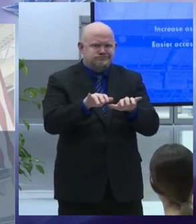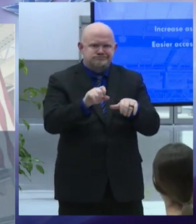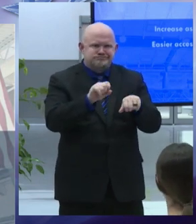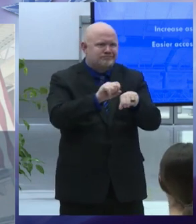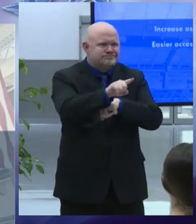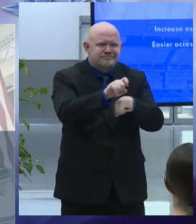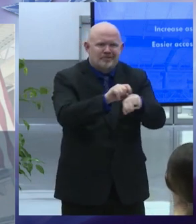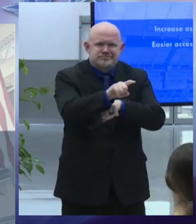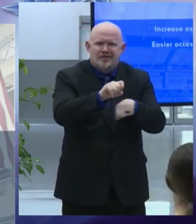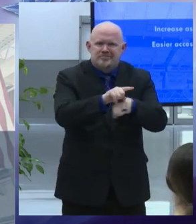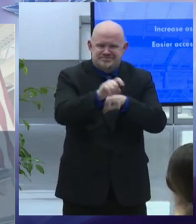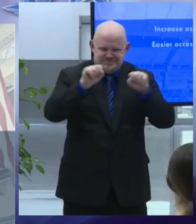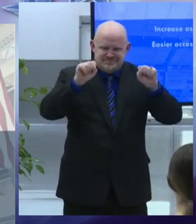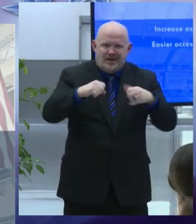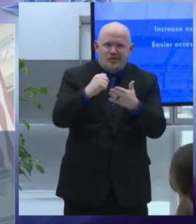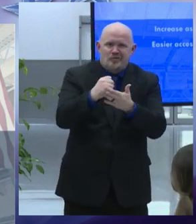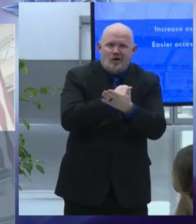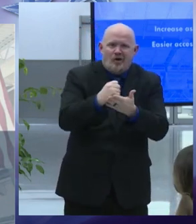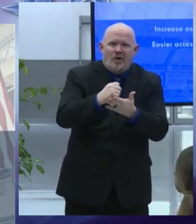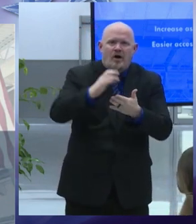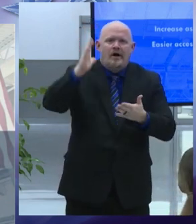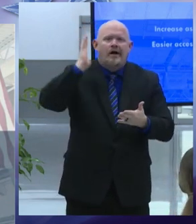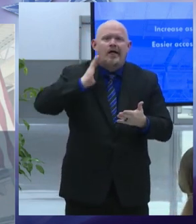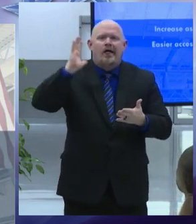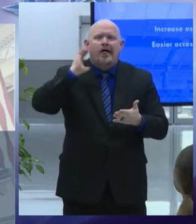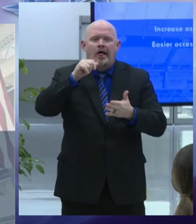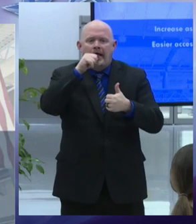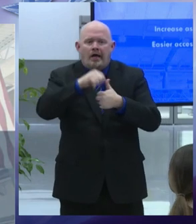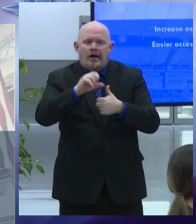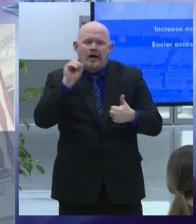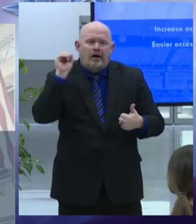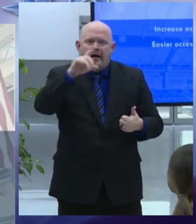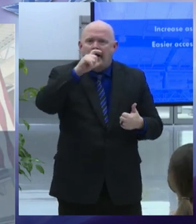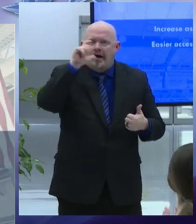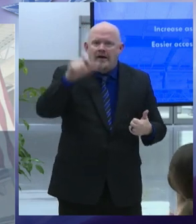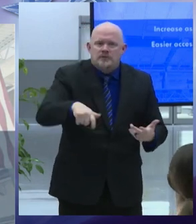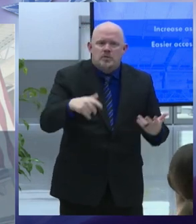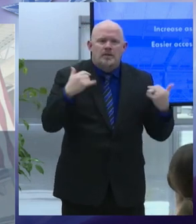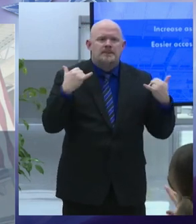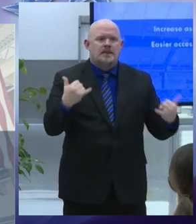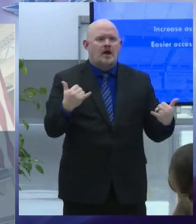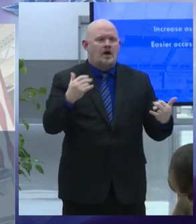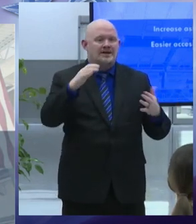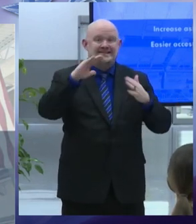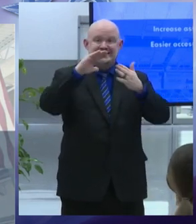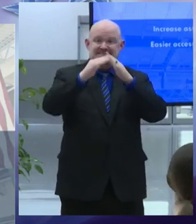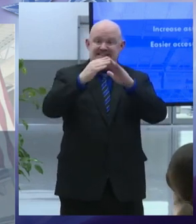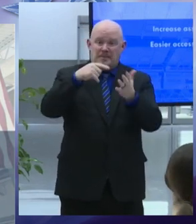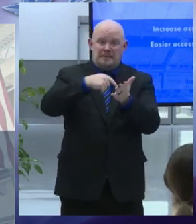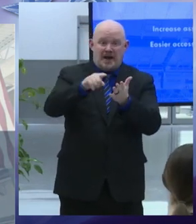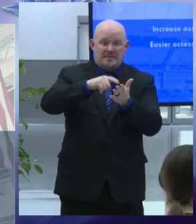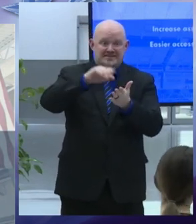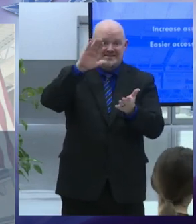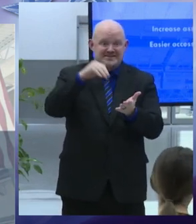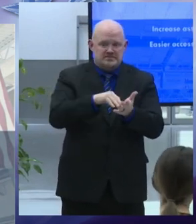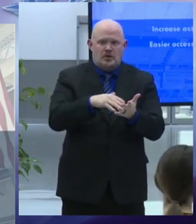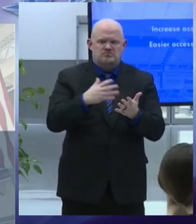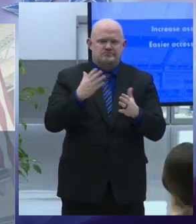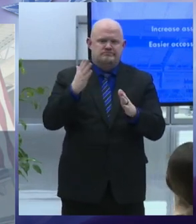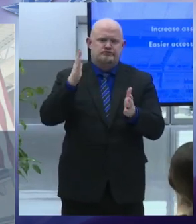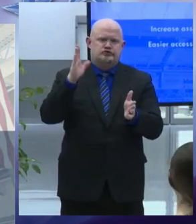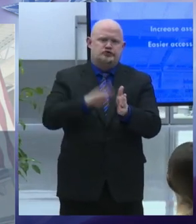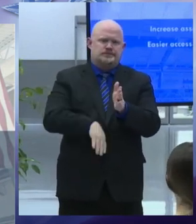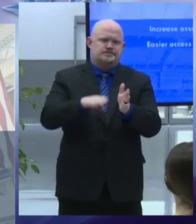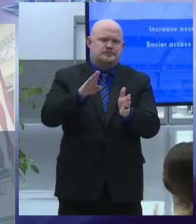this year the cpc is reducing the cost and making it easier to apply for property tax and parking payment plans